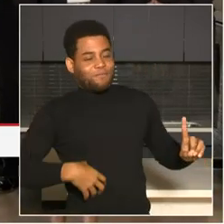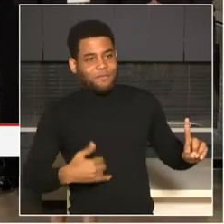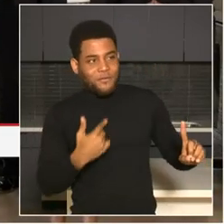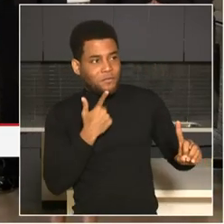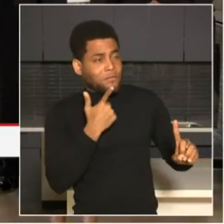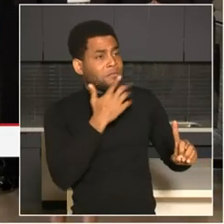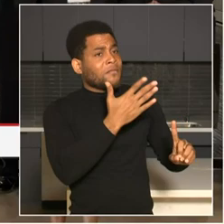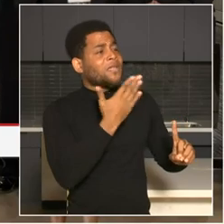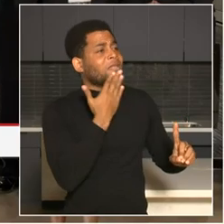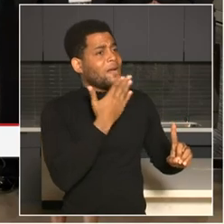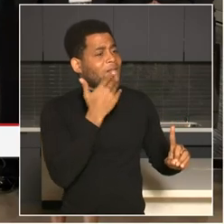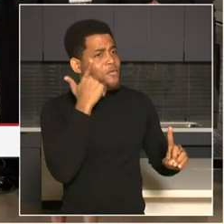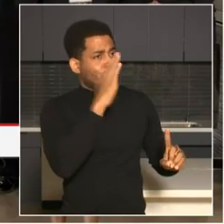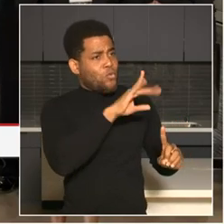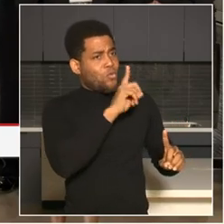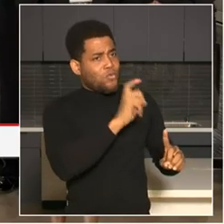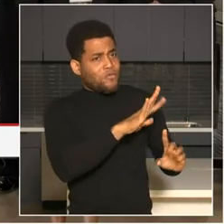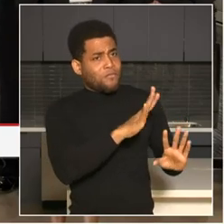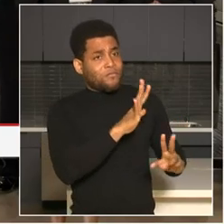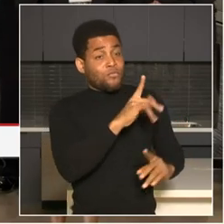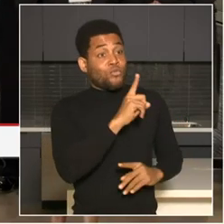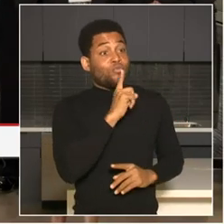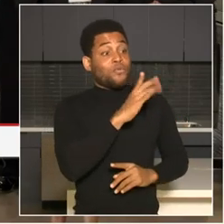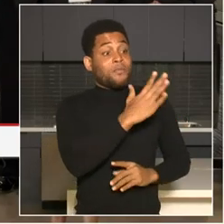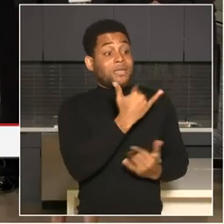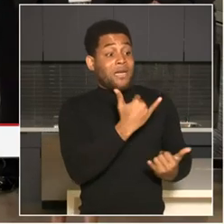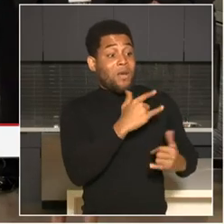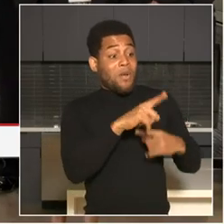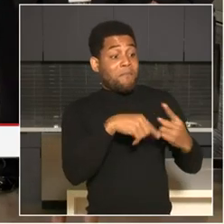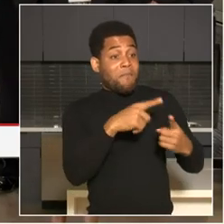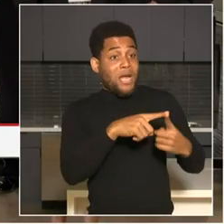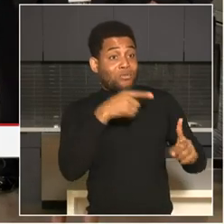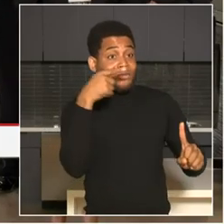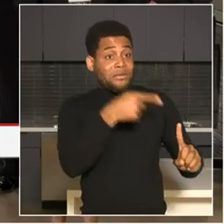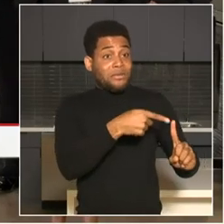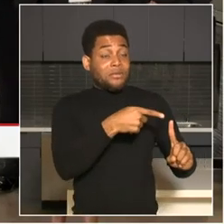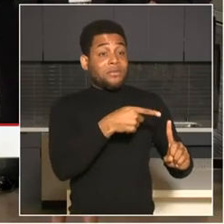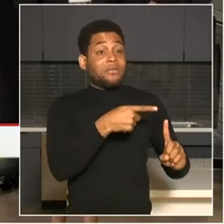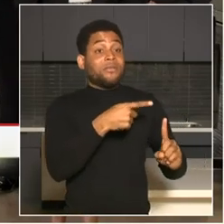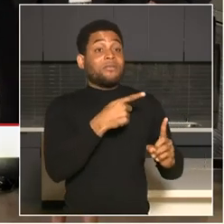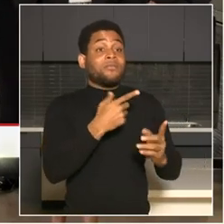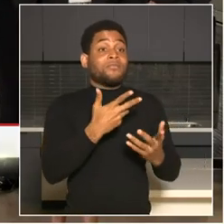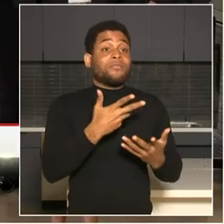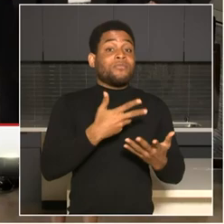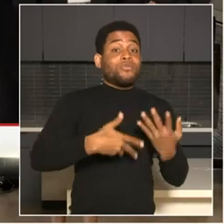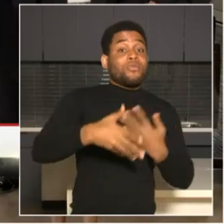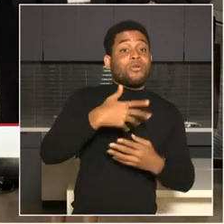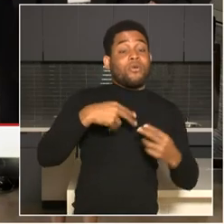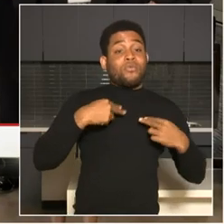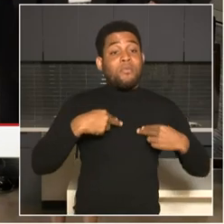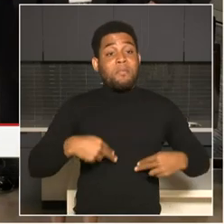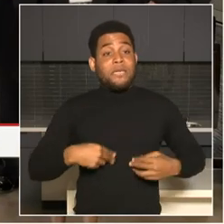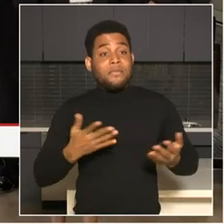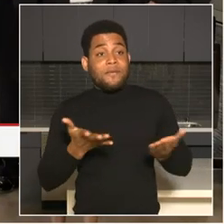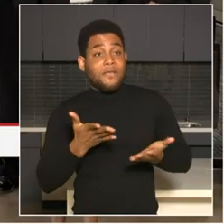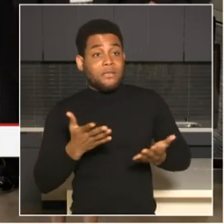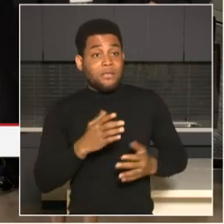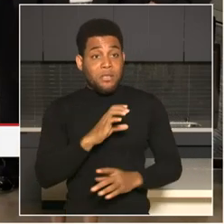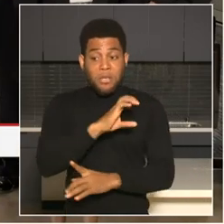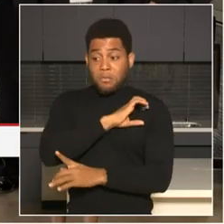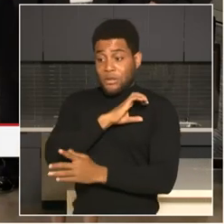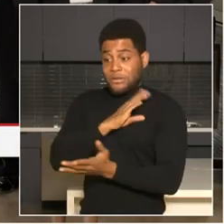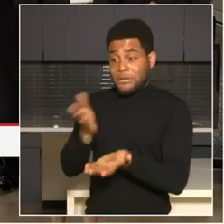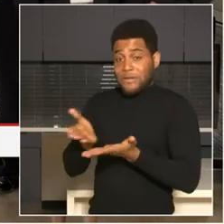enhance police services and policing services? Um, in the, the answer is we do a lot of